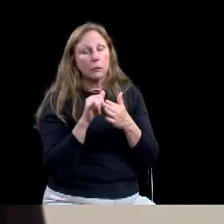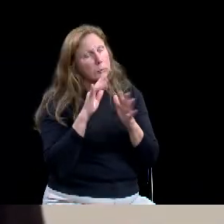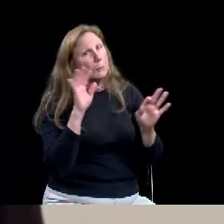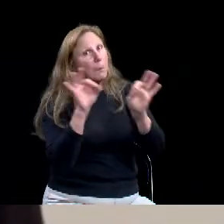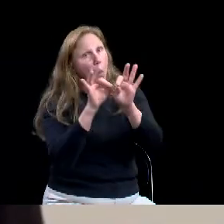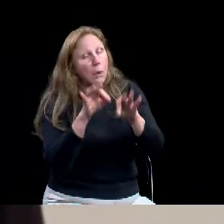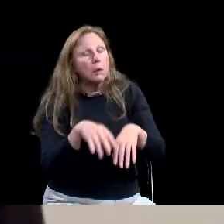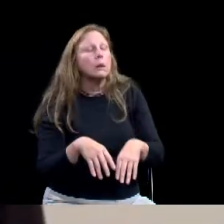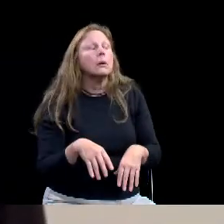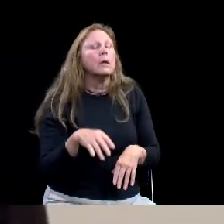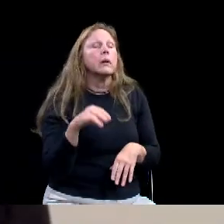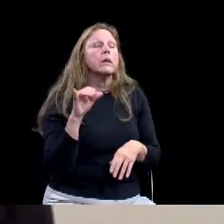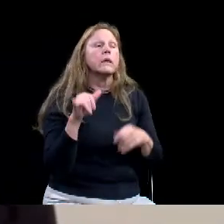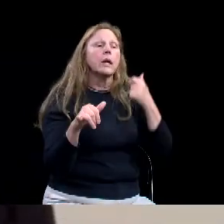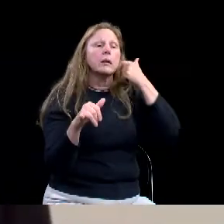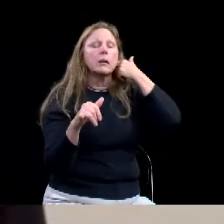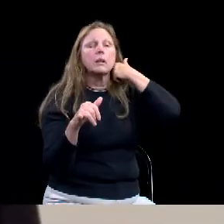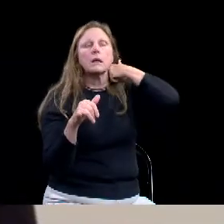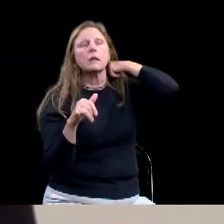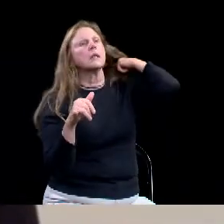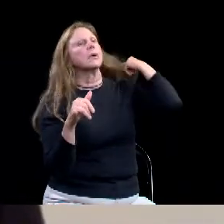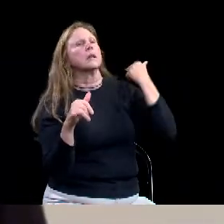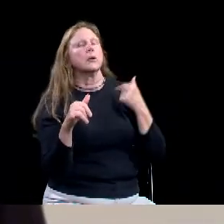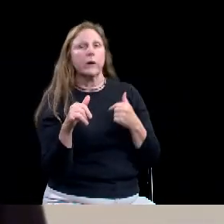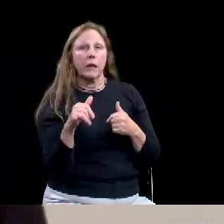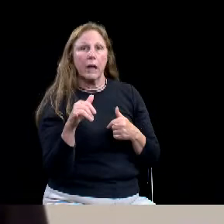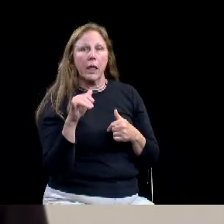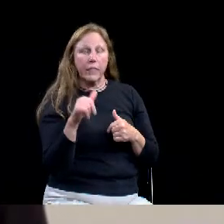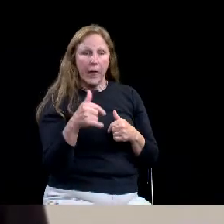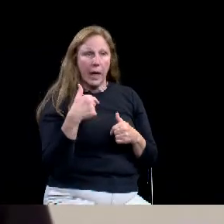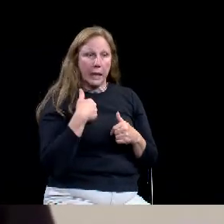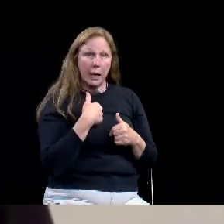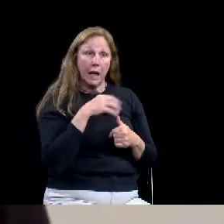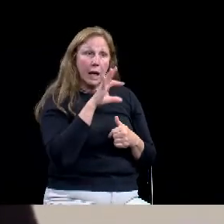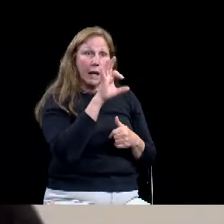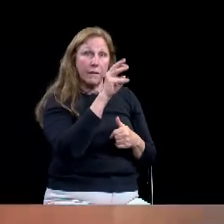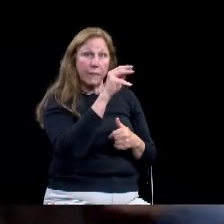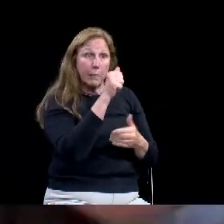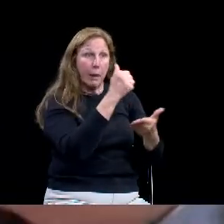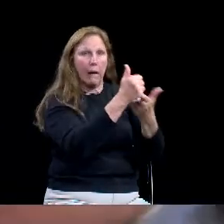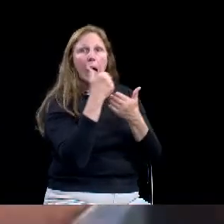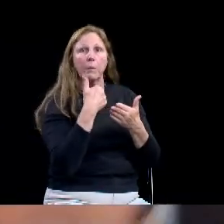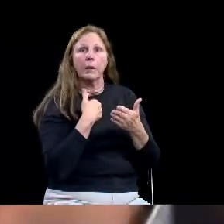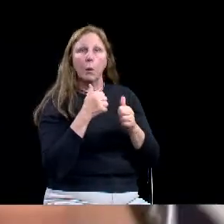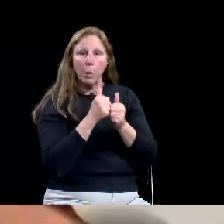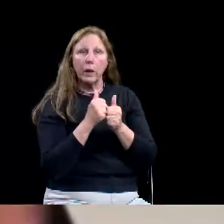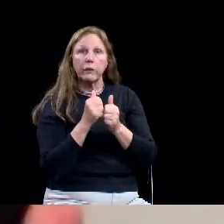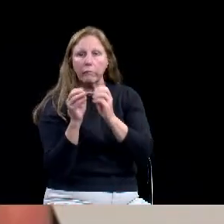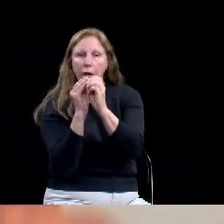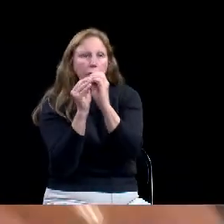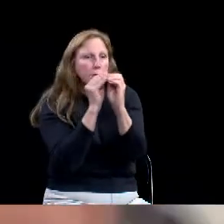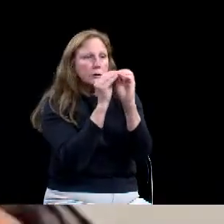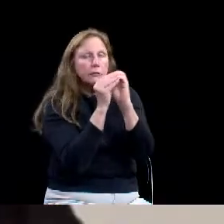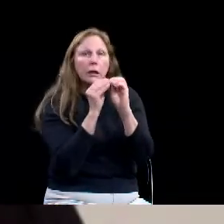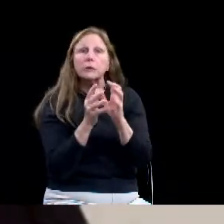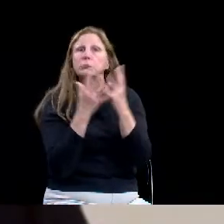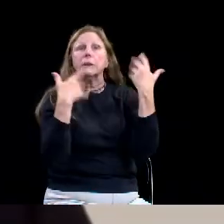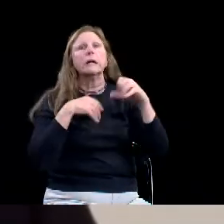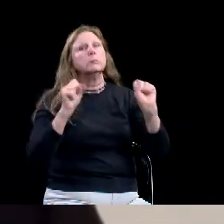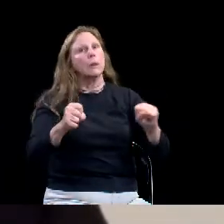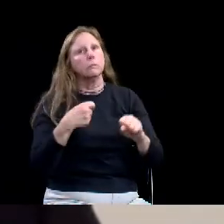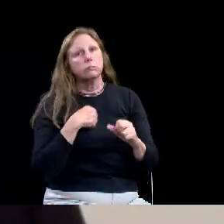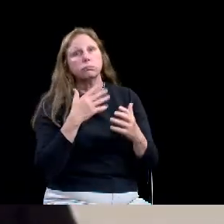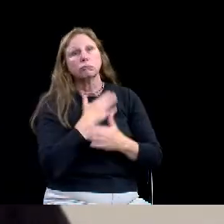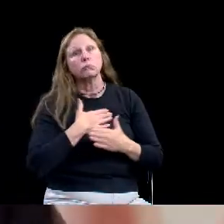as much as possible. I think I, I really do appreciate that as we know that, uh, on top of COVID, then the winter storm came and it really put an impact,